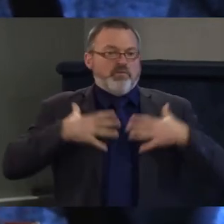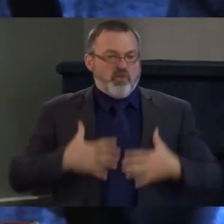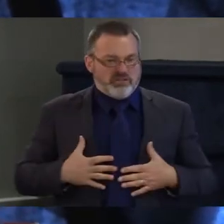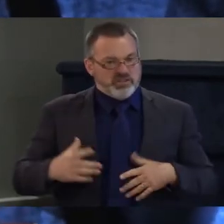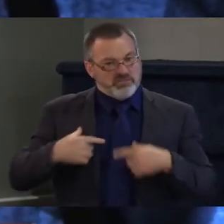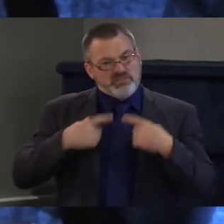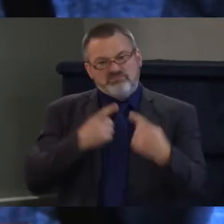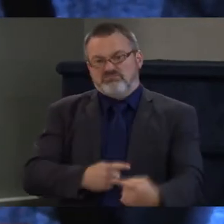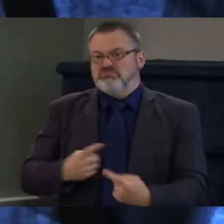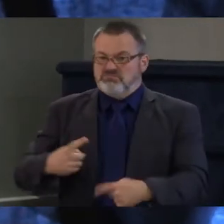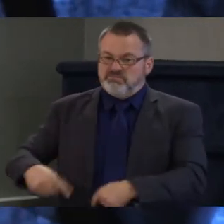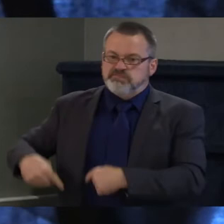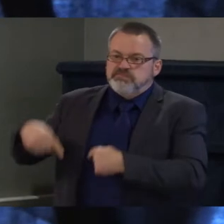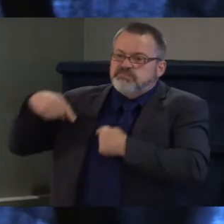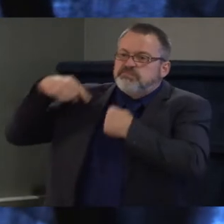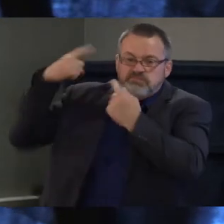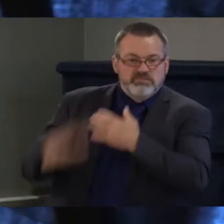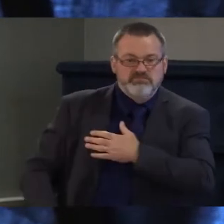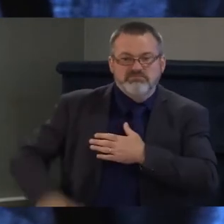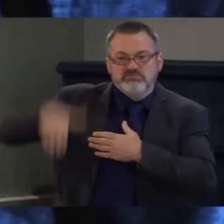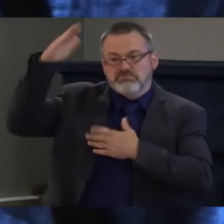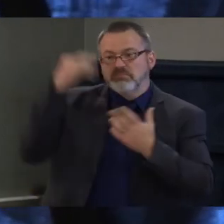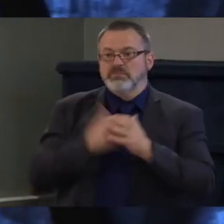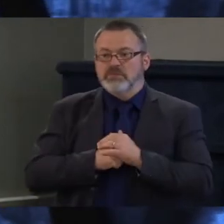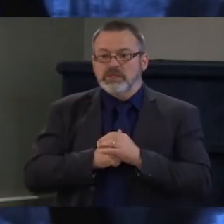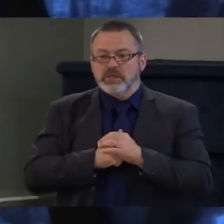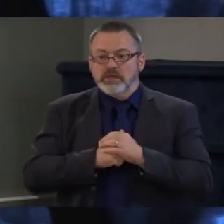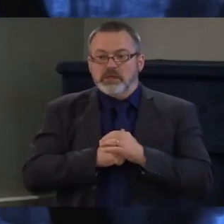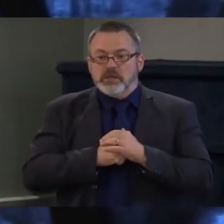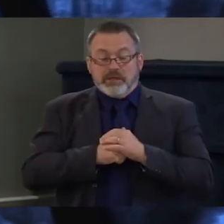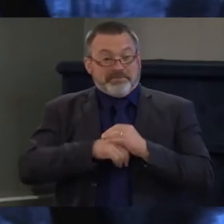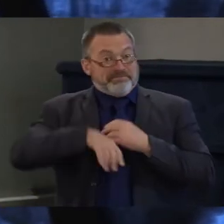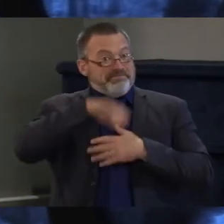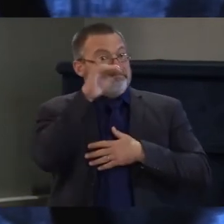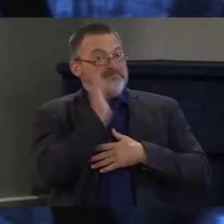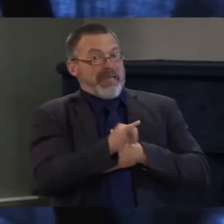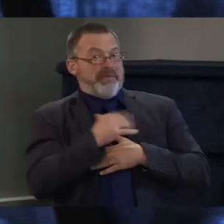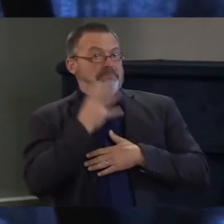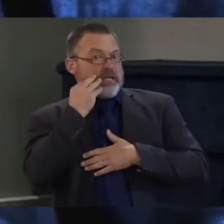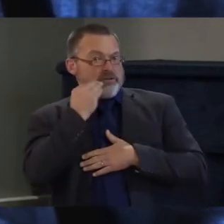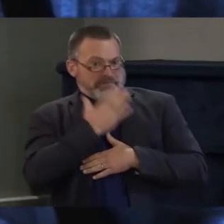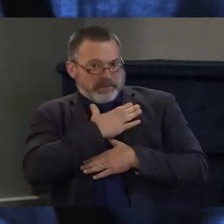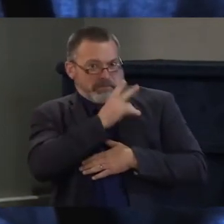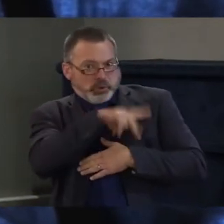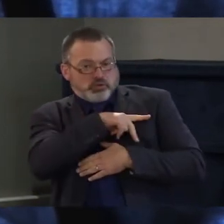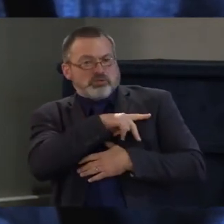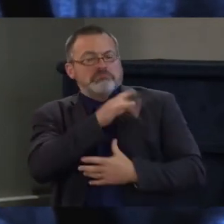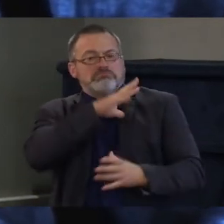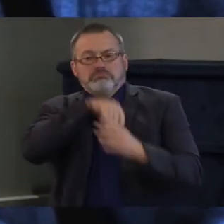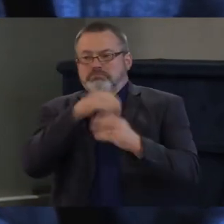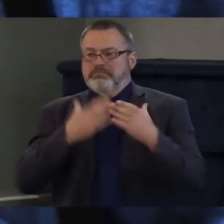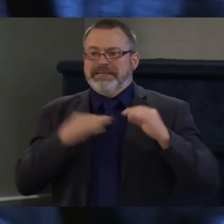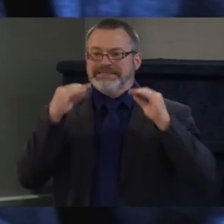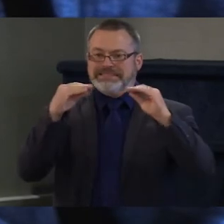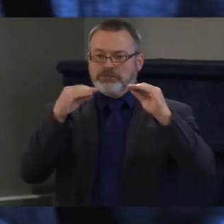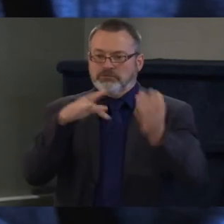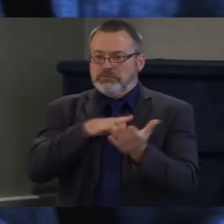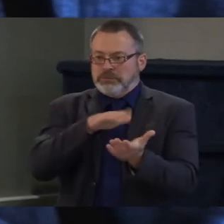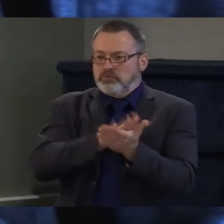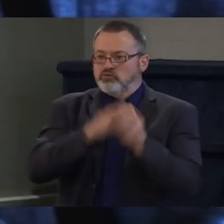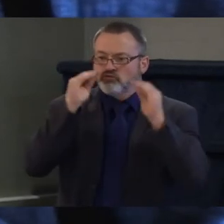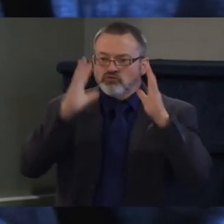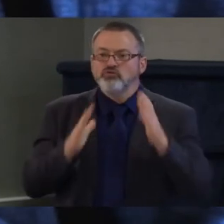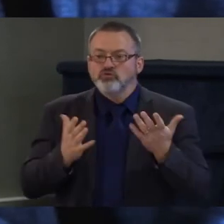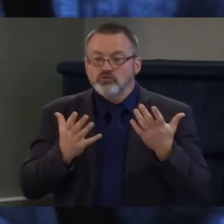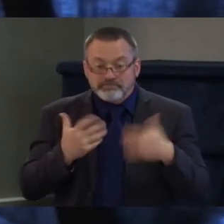experience with me into my teaching and working with adolescents both in schools and at summer camps and